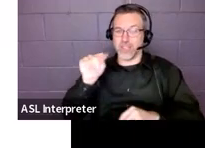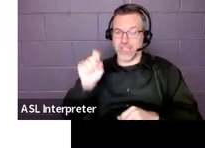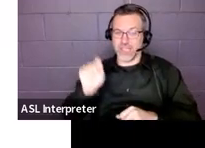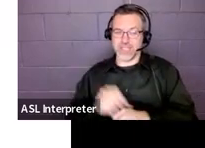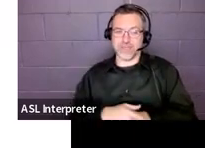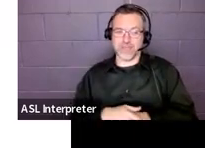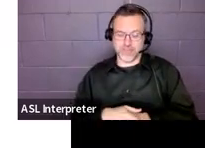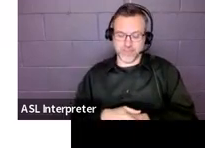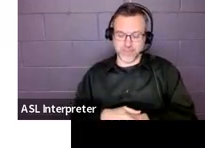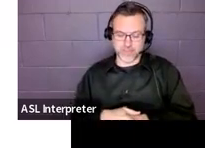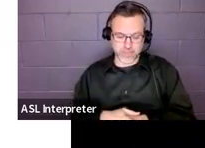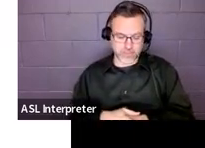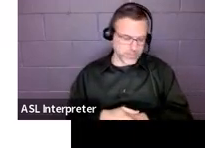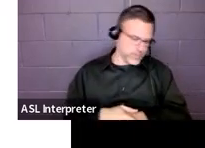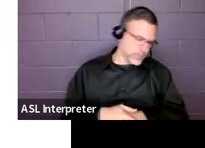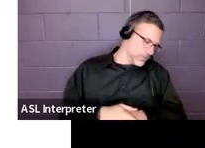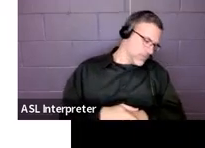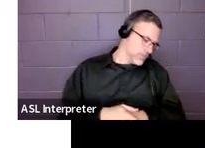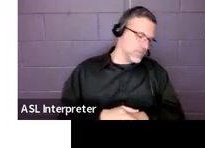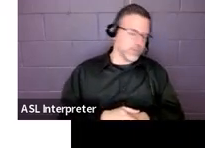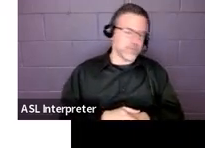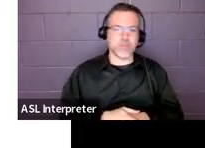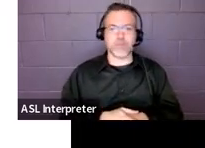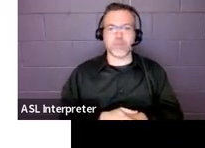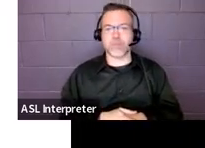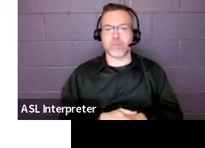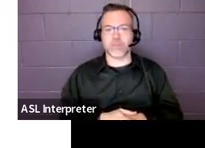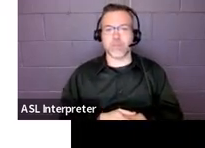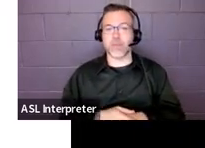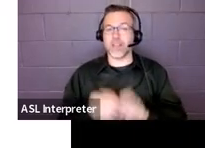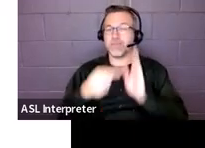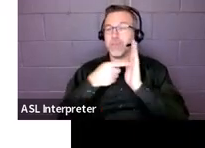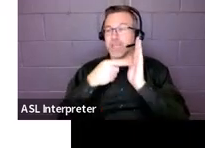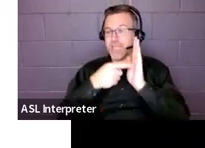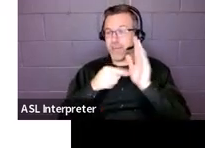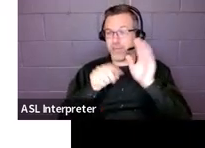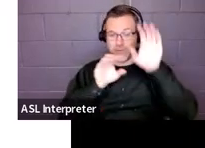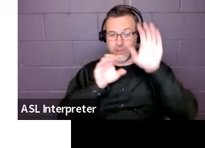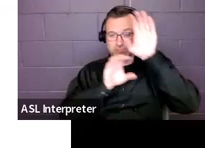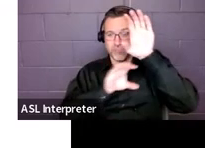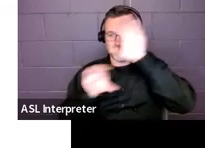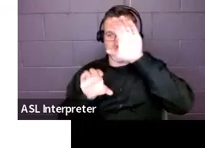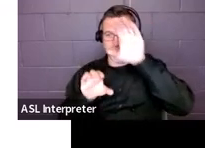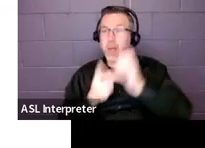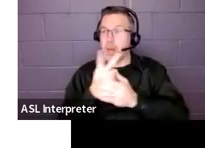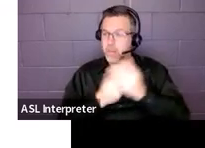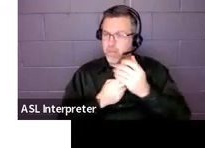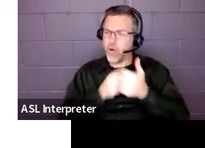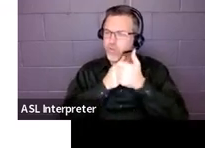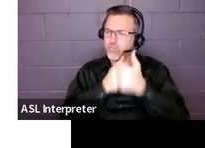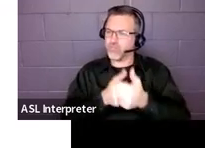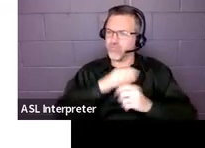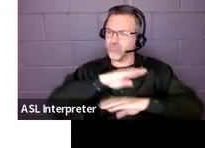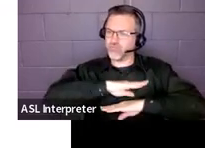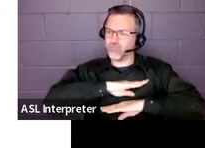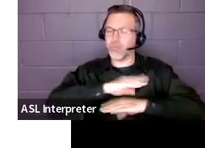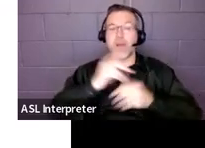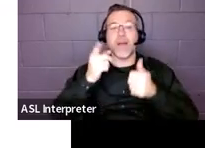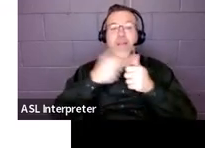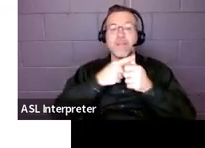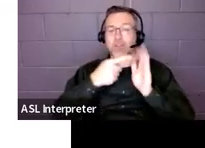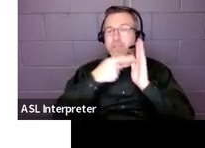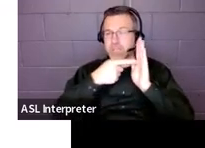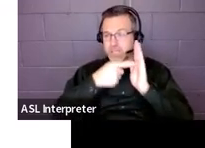So here's a couple of examples and either one of these is compliant. So the first example is that the child